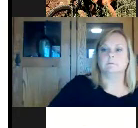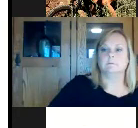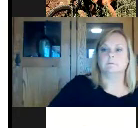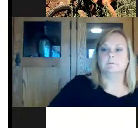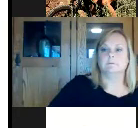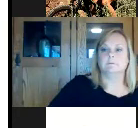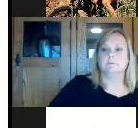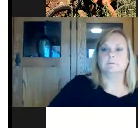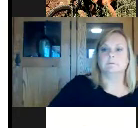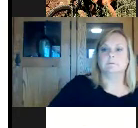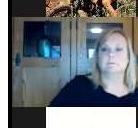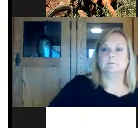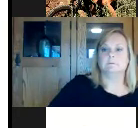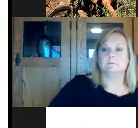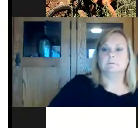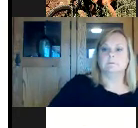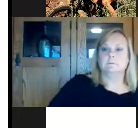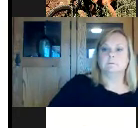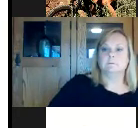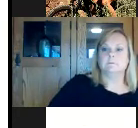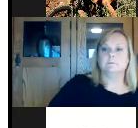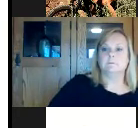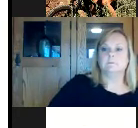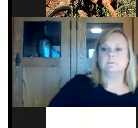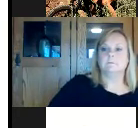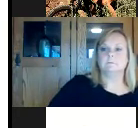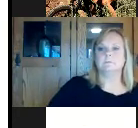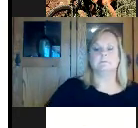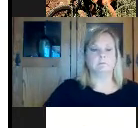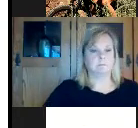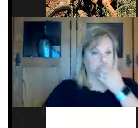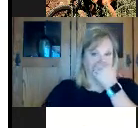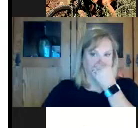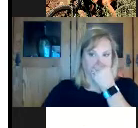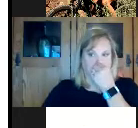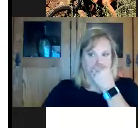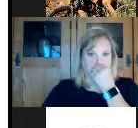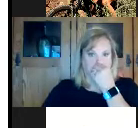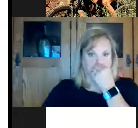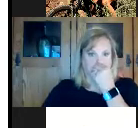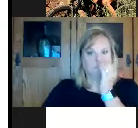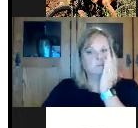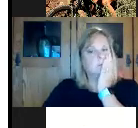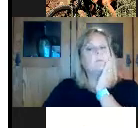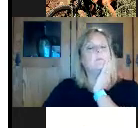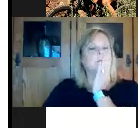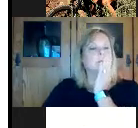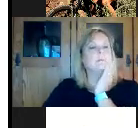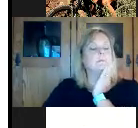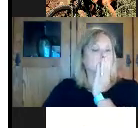persons where we both work as well the focus of today's